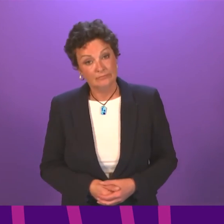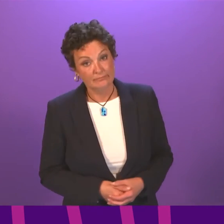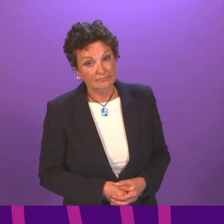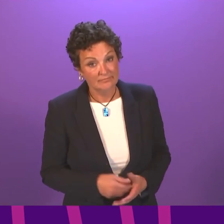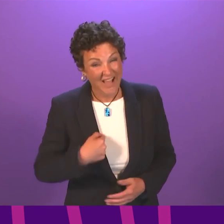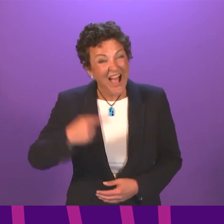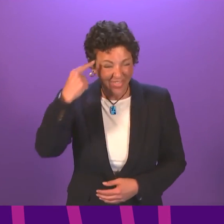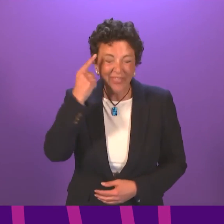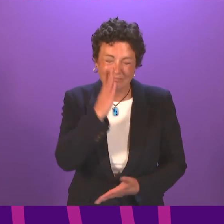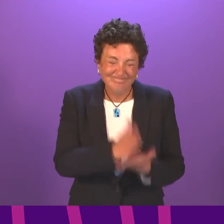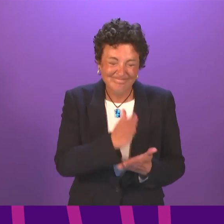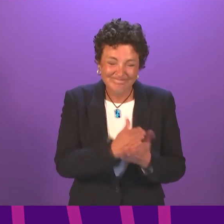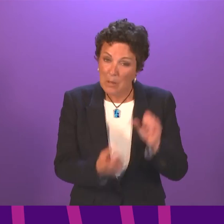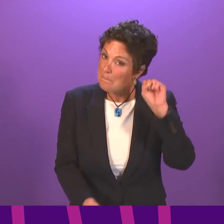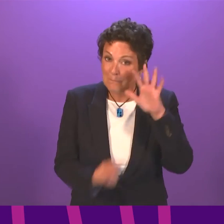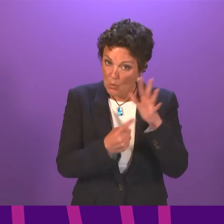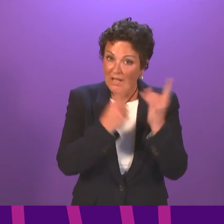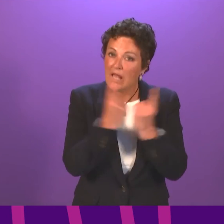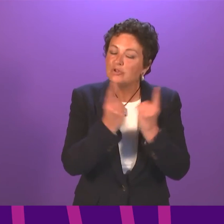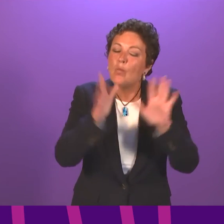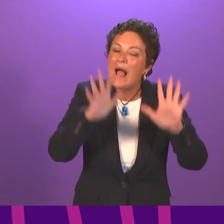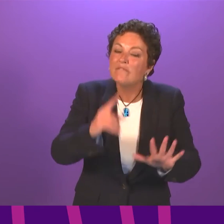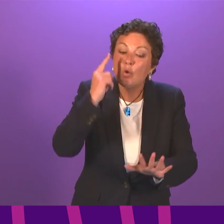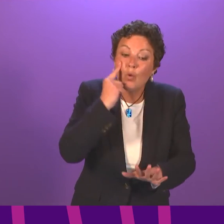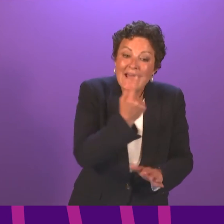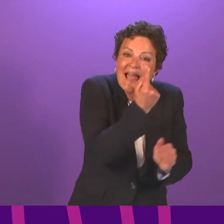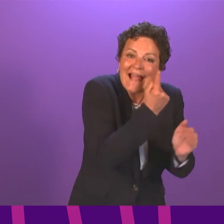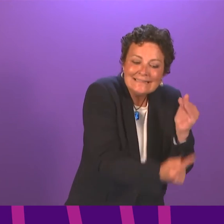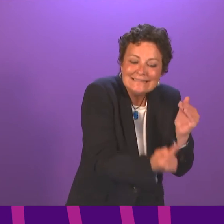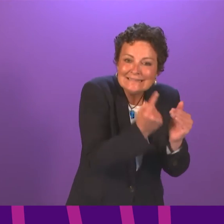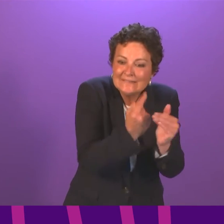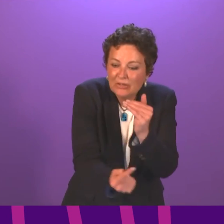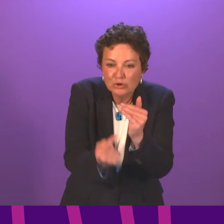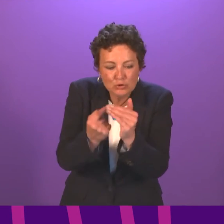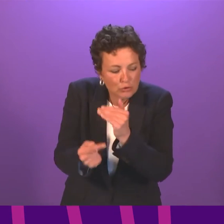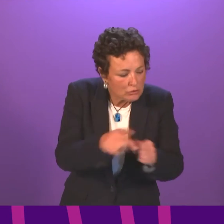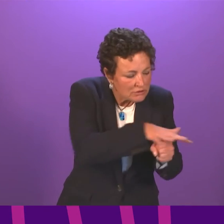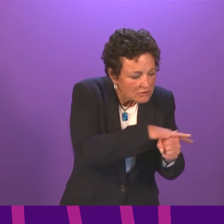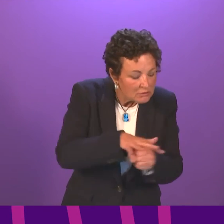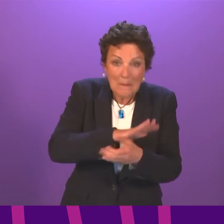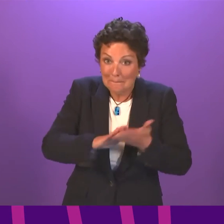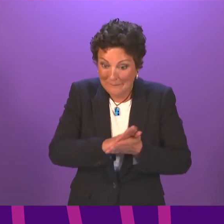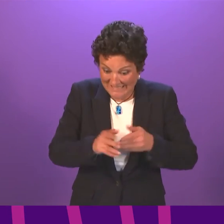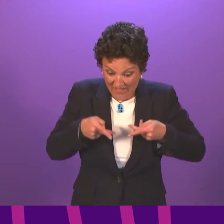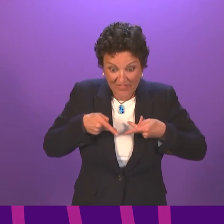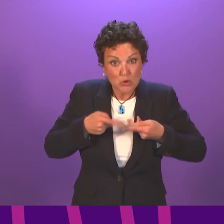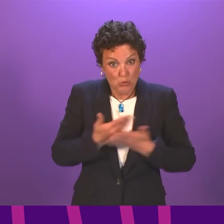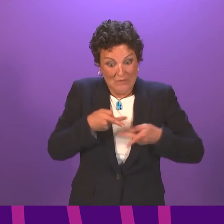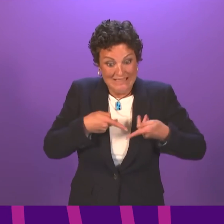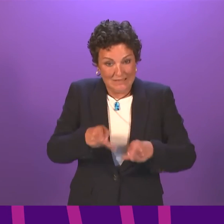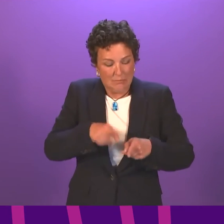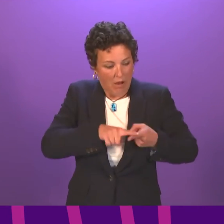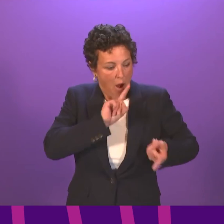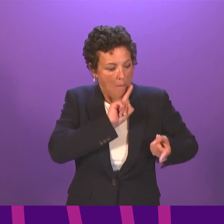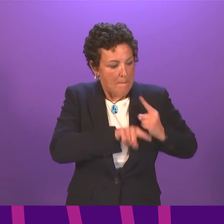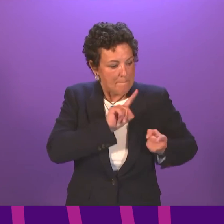consider all of these particular cases to make sure that the system overall can respond. So if I can go to the end of